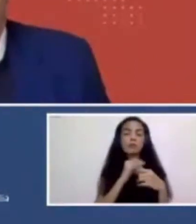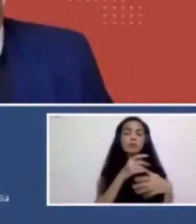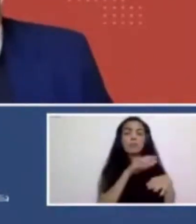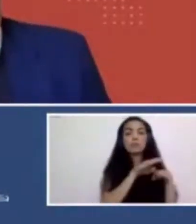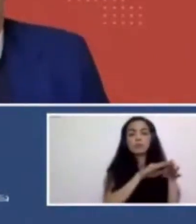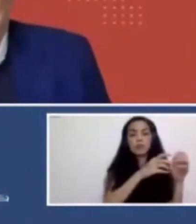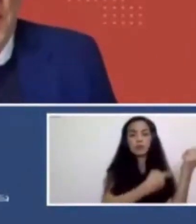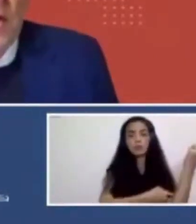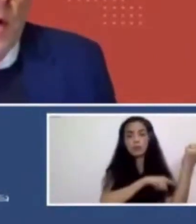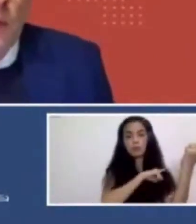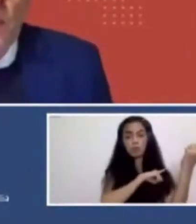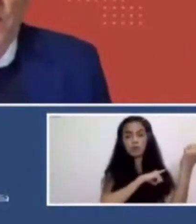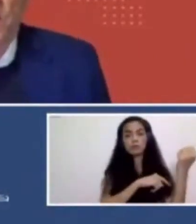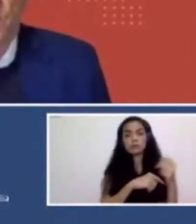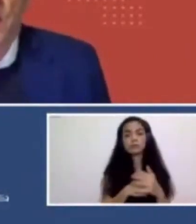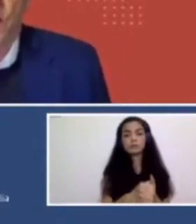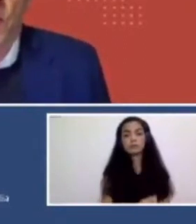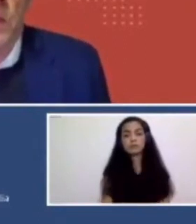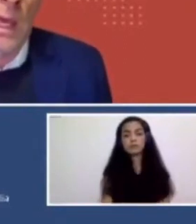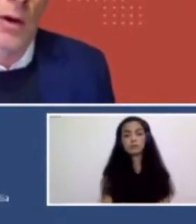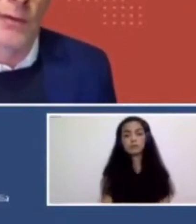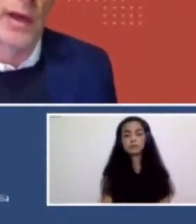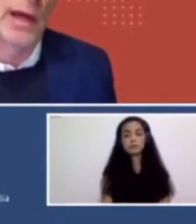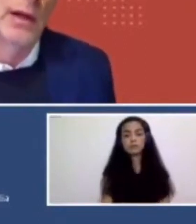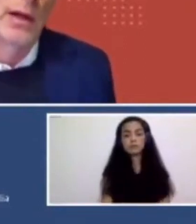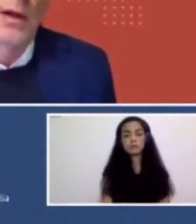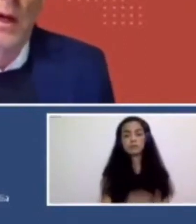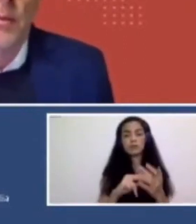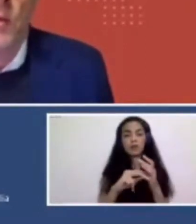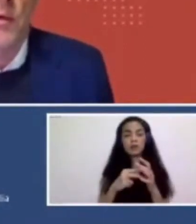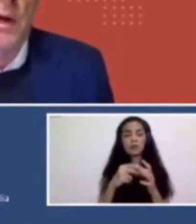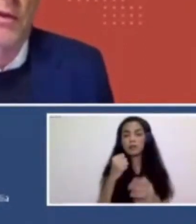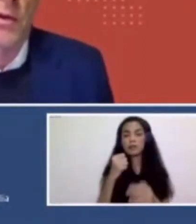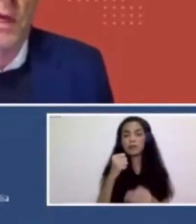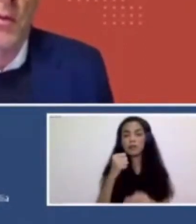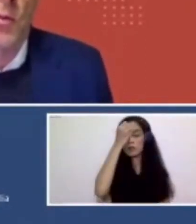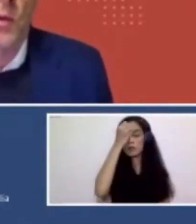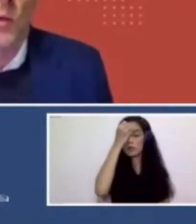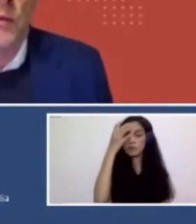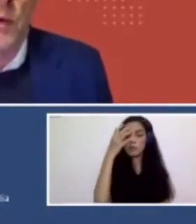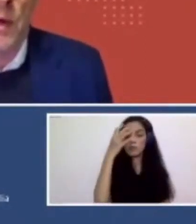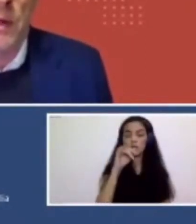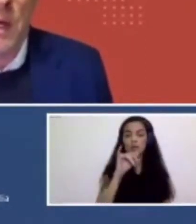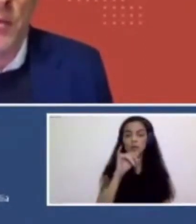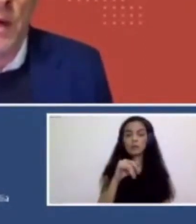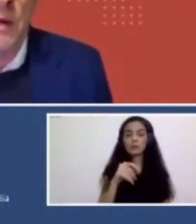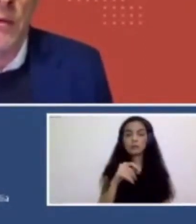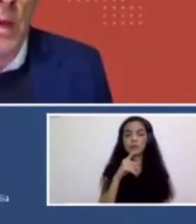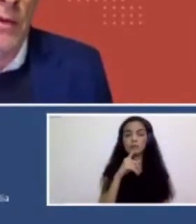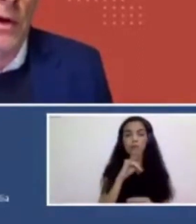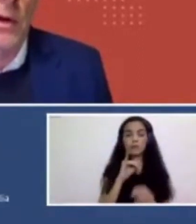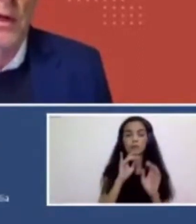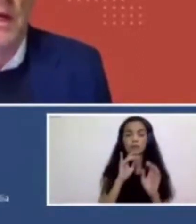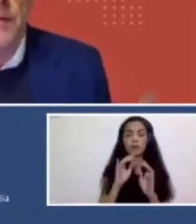map has developed quite a track record now so that we can offer that, um, to other artists. So yeah, we, we've invited a number of artists